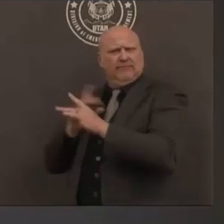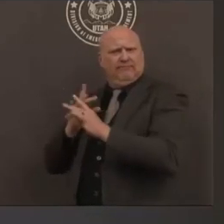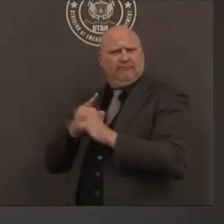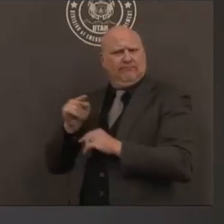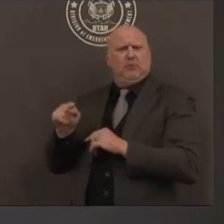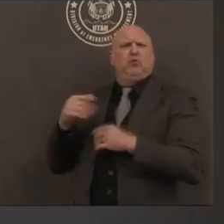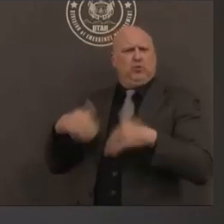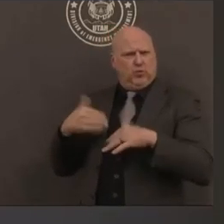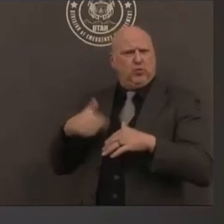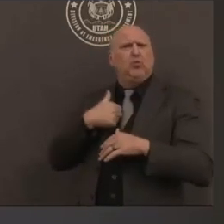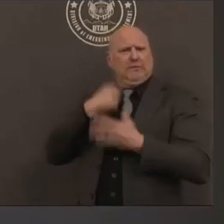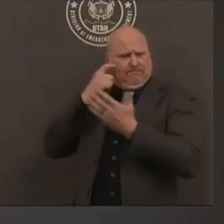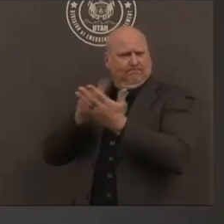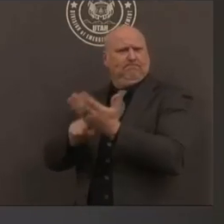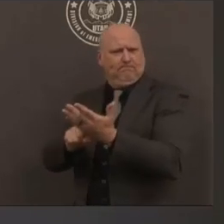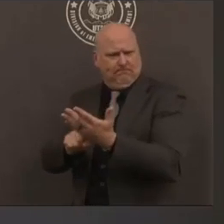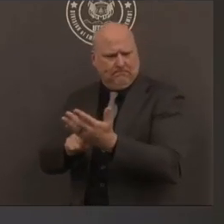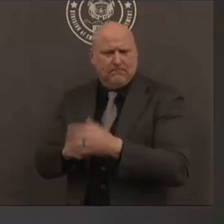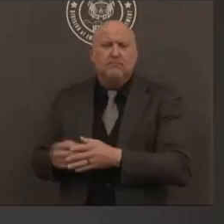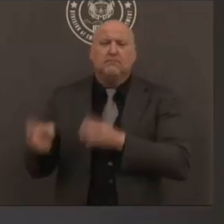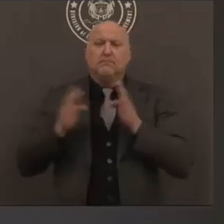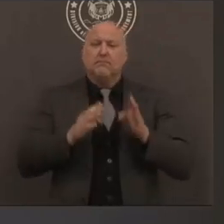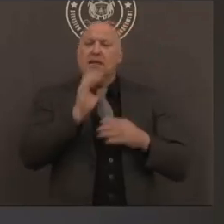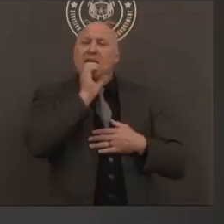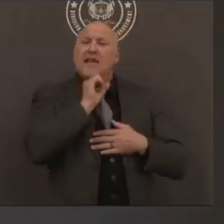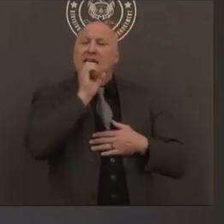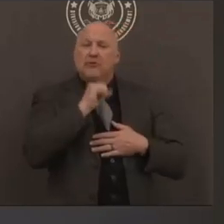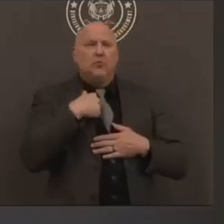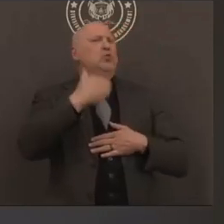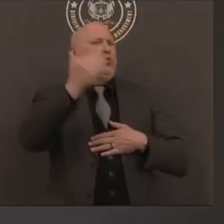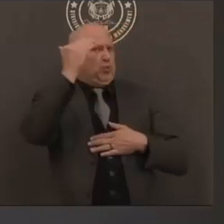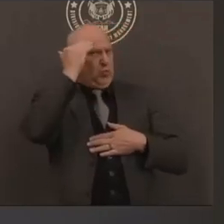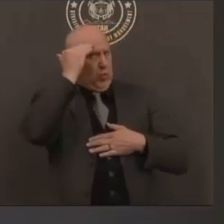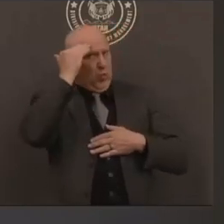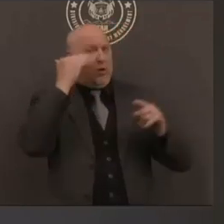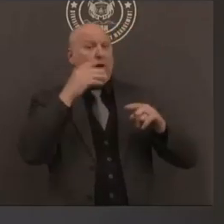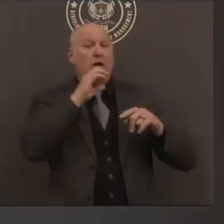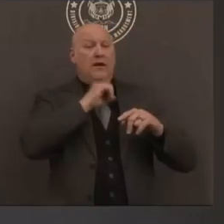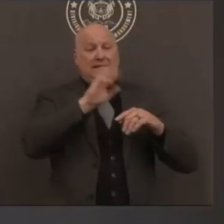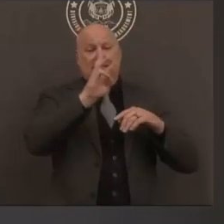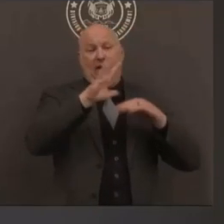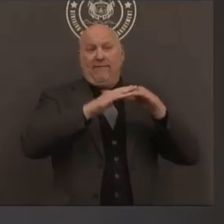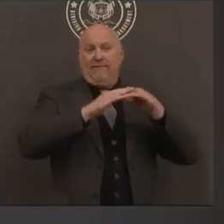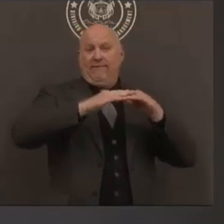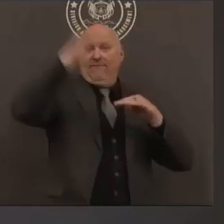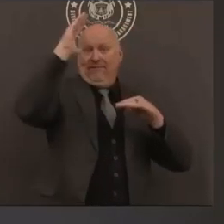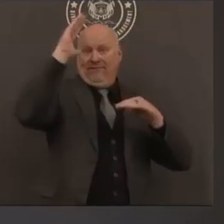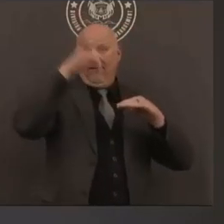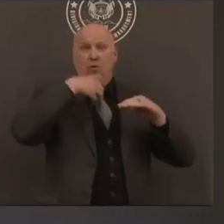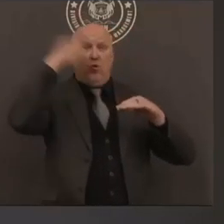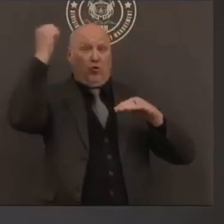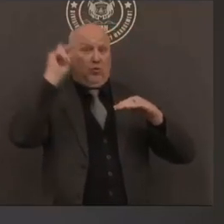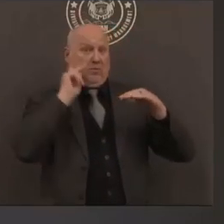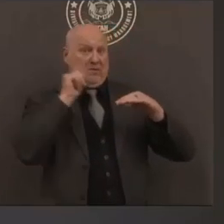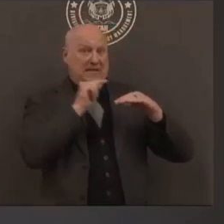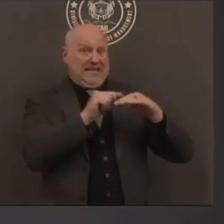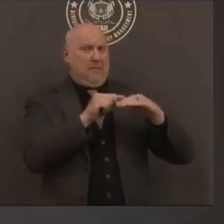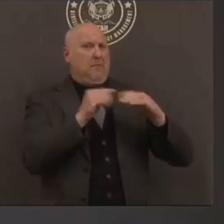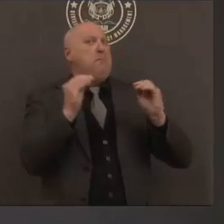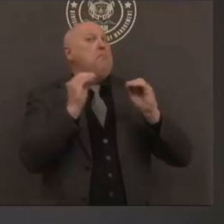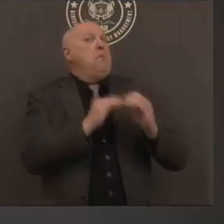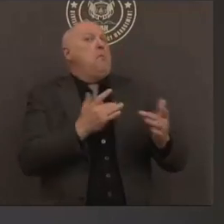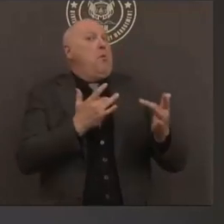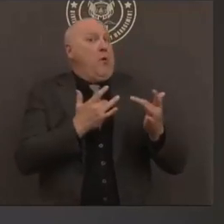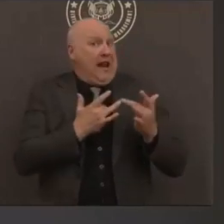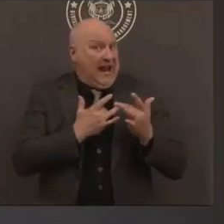positive are due to you know a higher age range greater than 65 but we haven't started to break down our data in terms of rates of